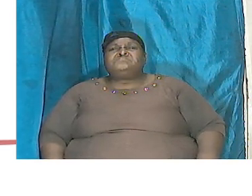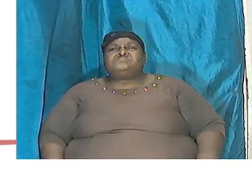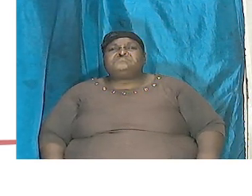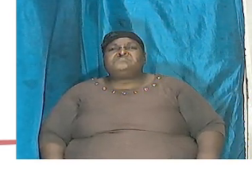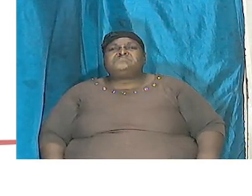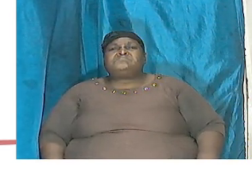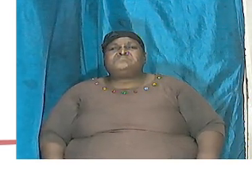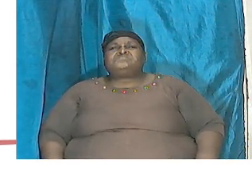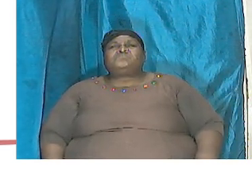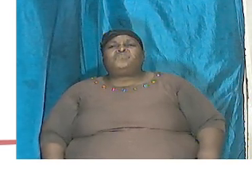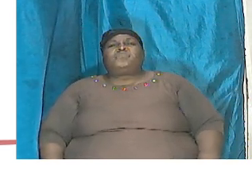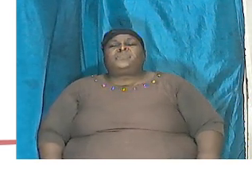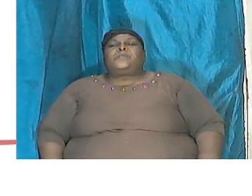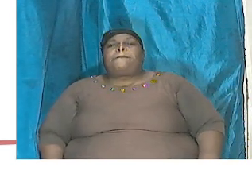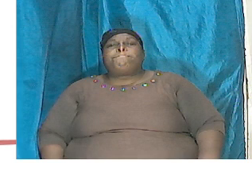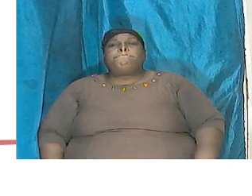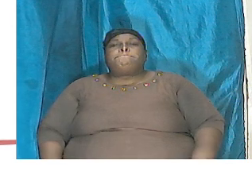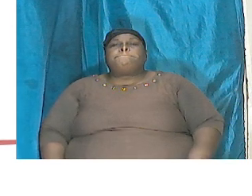we turn